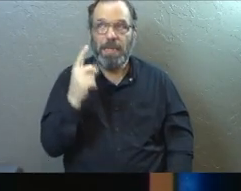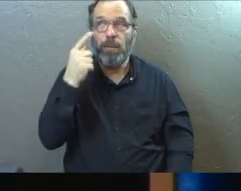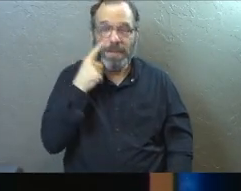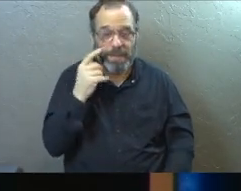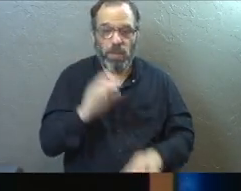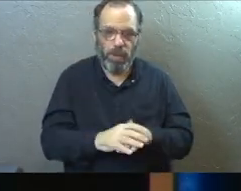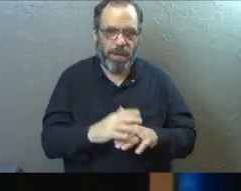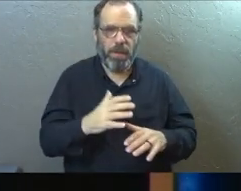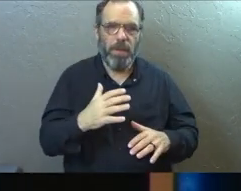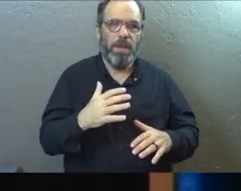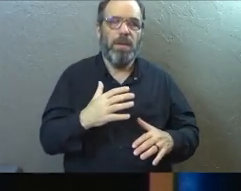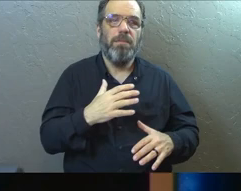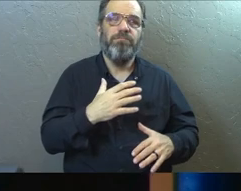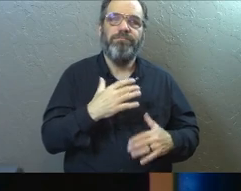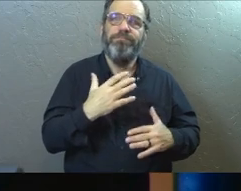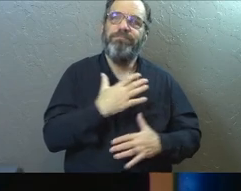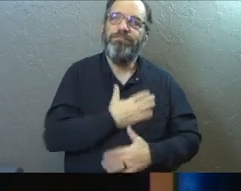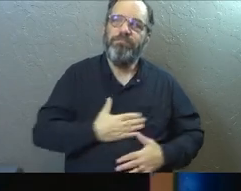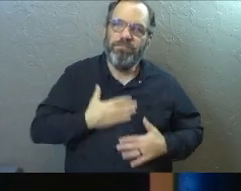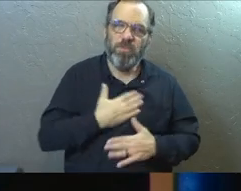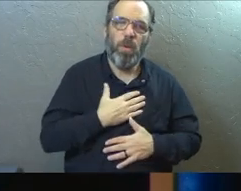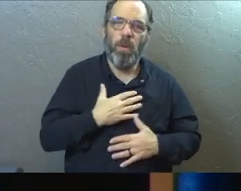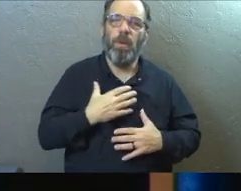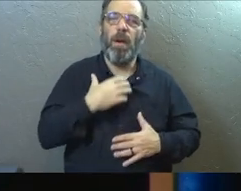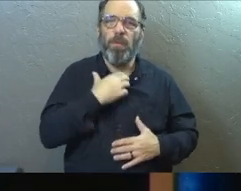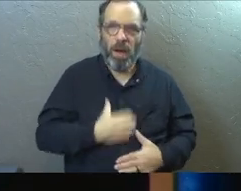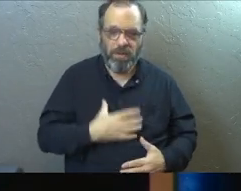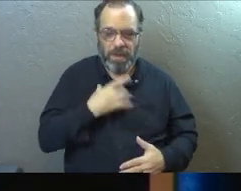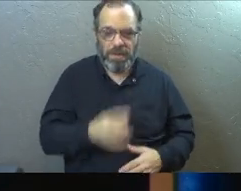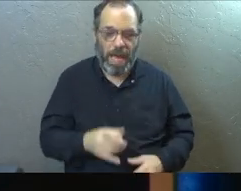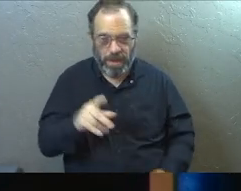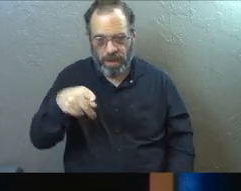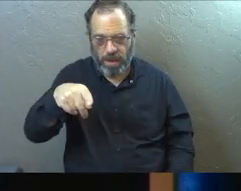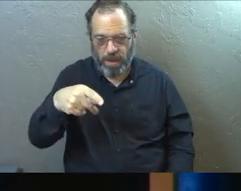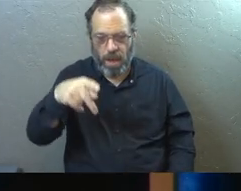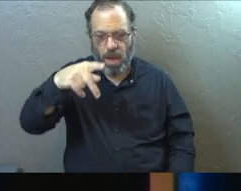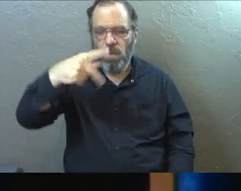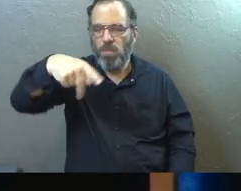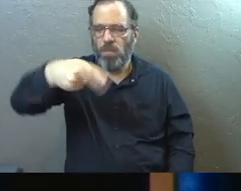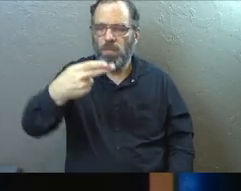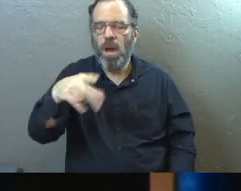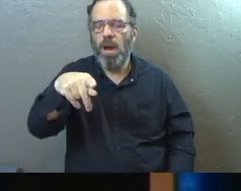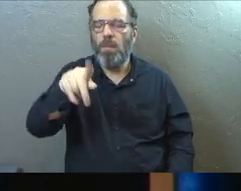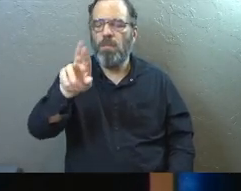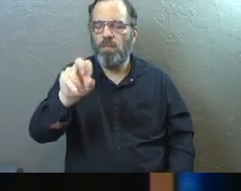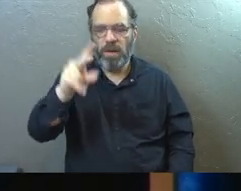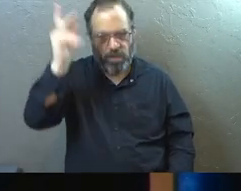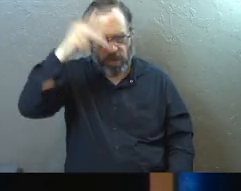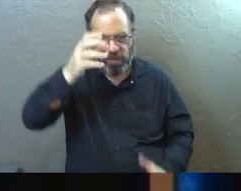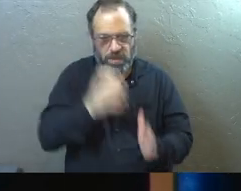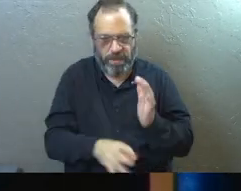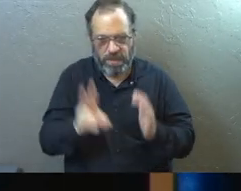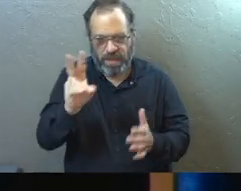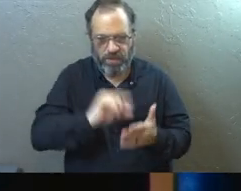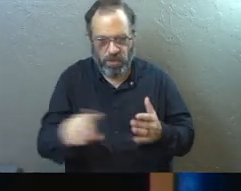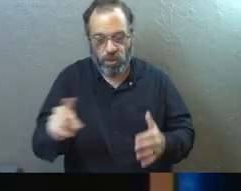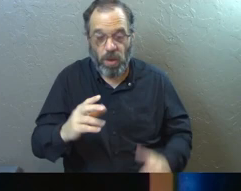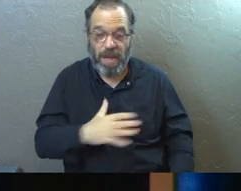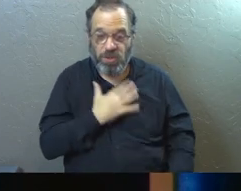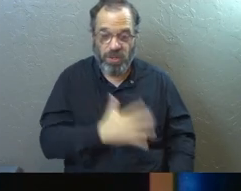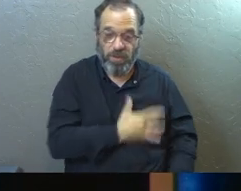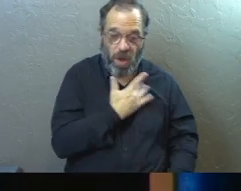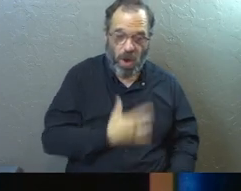like in your life. That's what He wants. Proverbs 17, verse 22, a cheerful heart is good medicine,